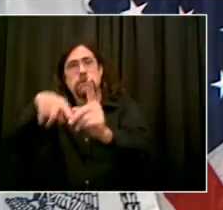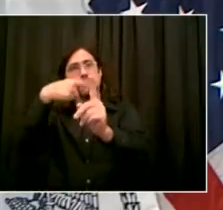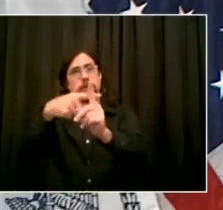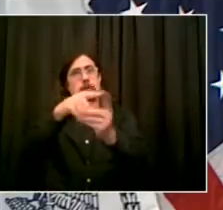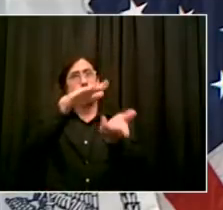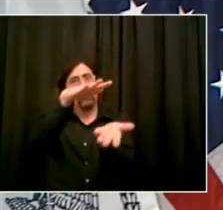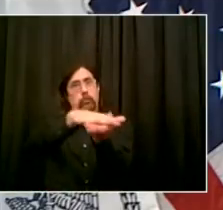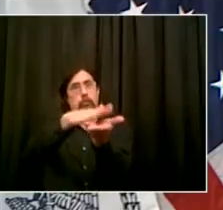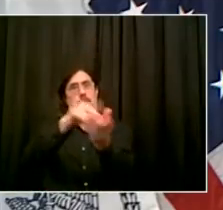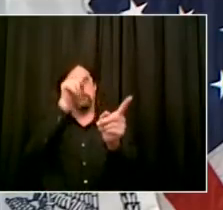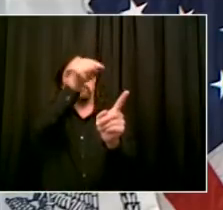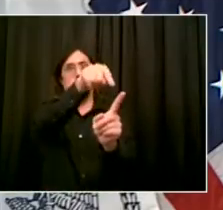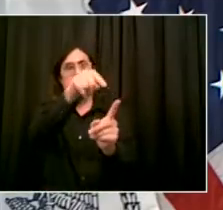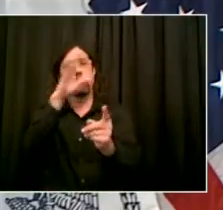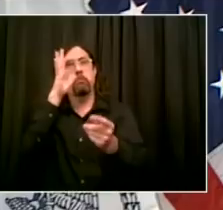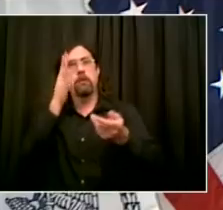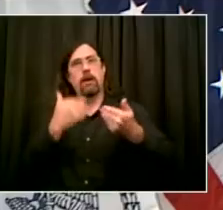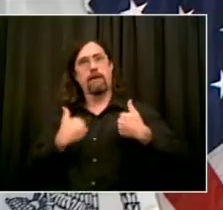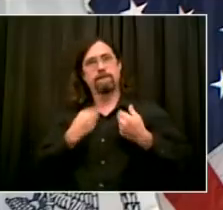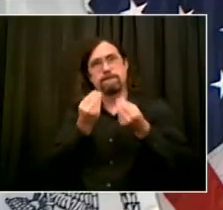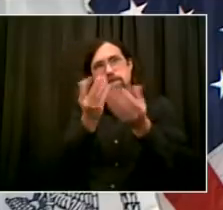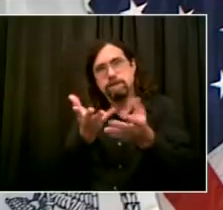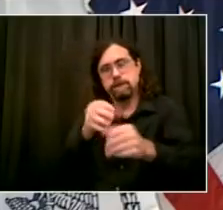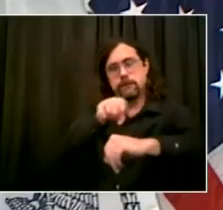the needs of those kids. Chancellor, you take it from there.